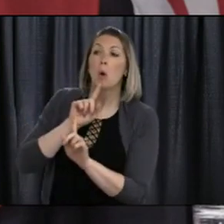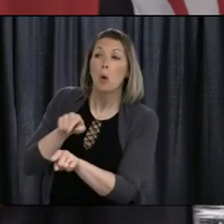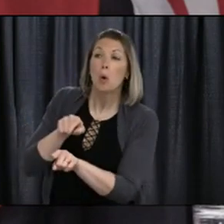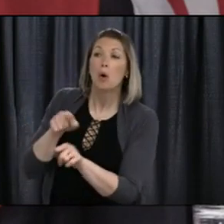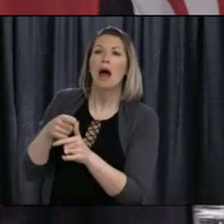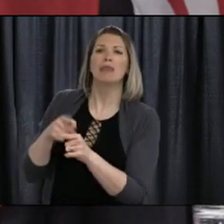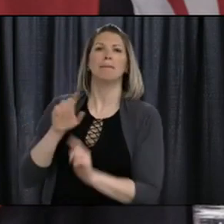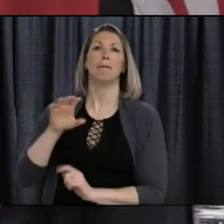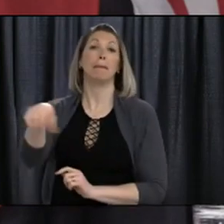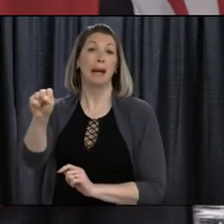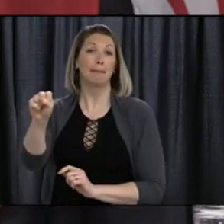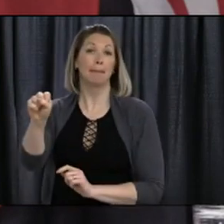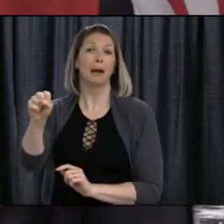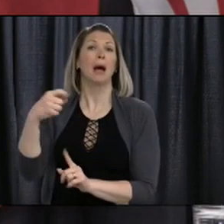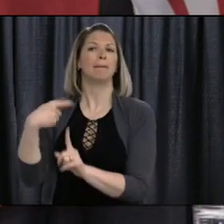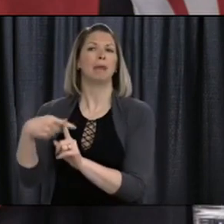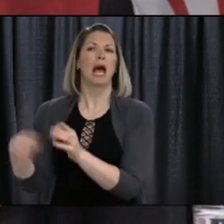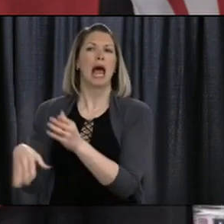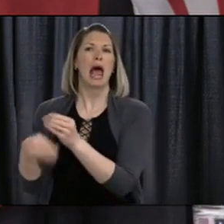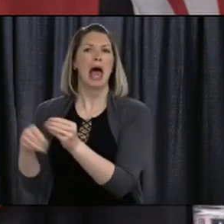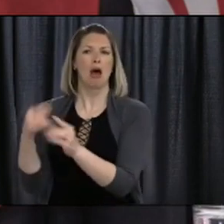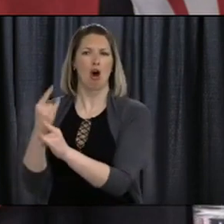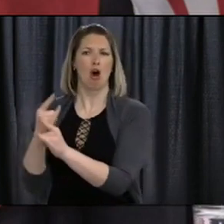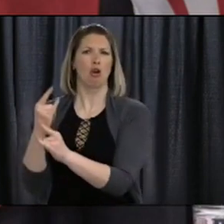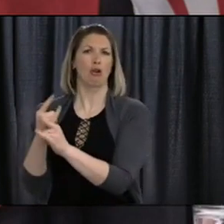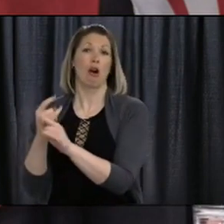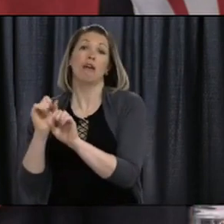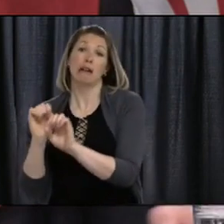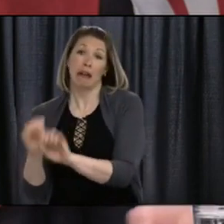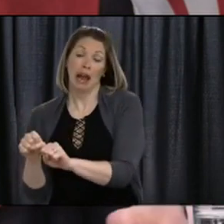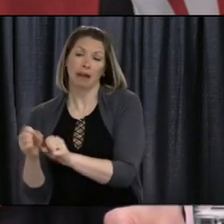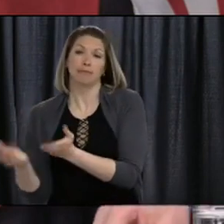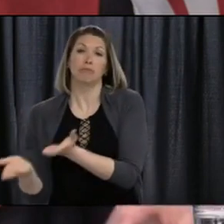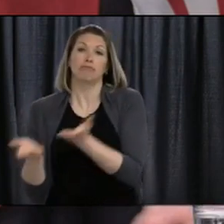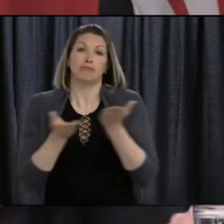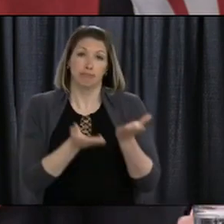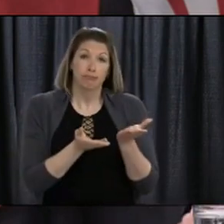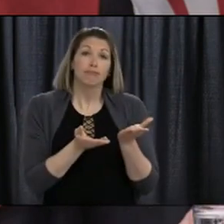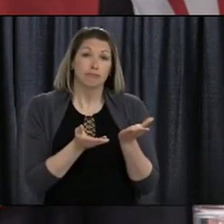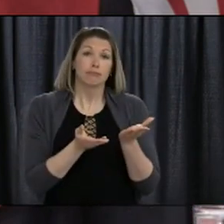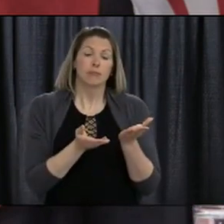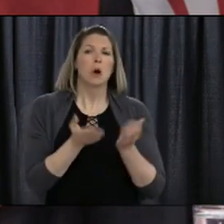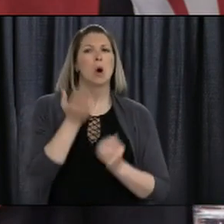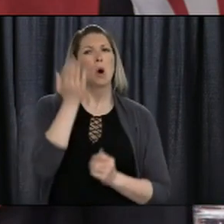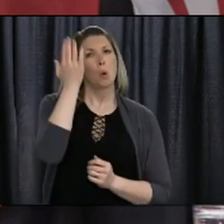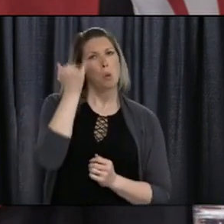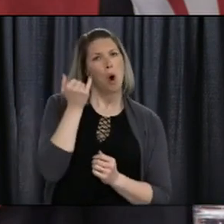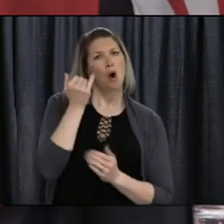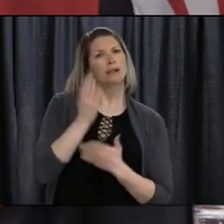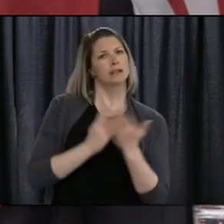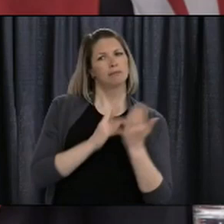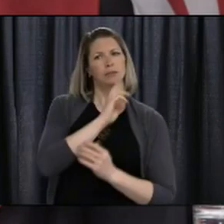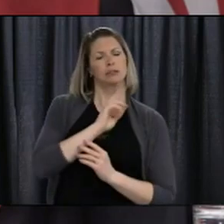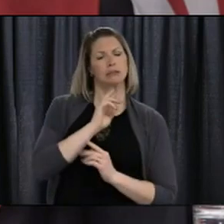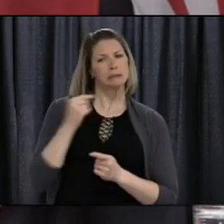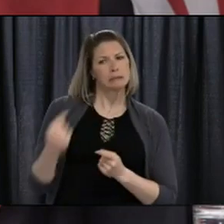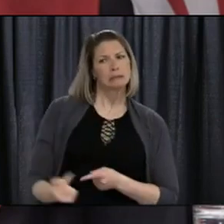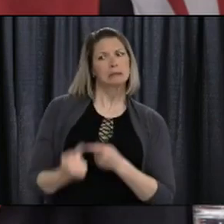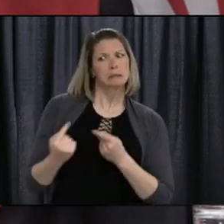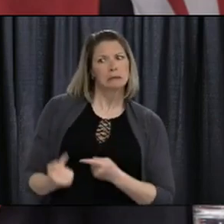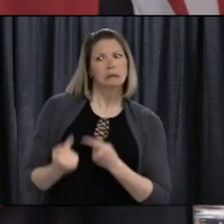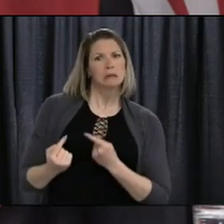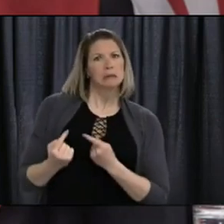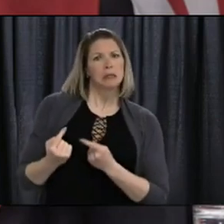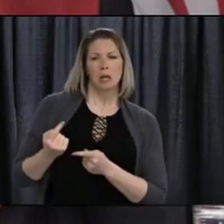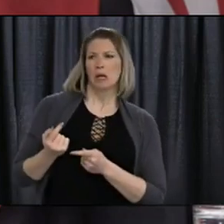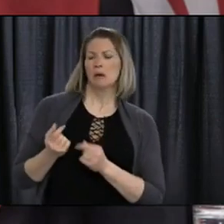a direct response to some of the businesses who have been experiencing difficulties. But today, we also want to let you know that